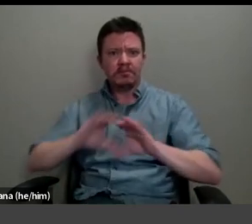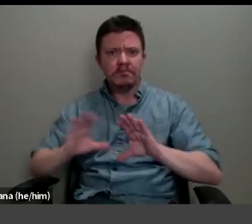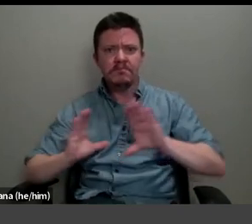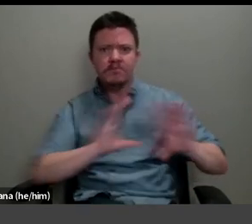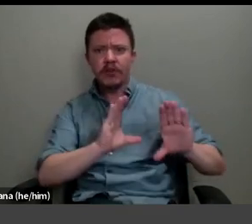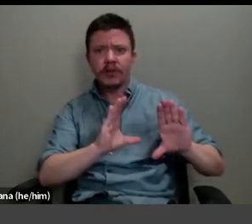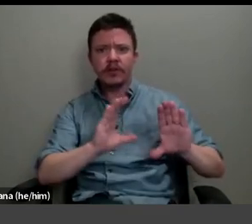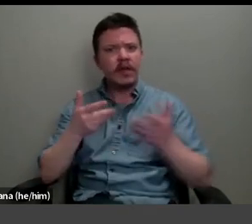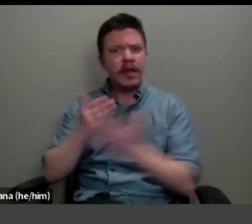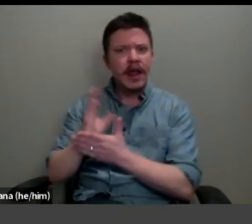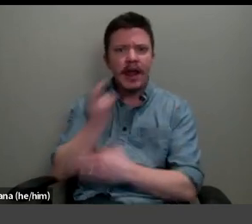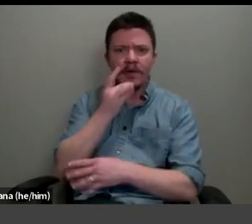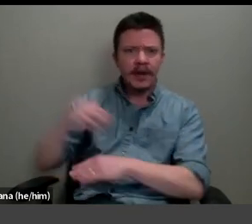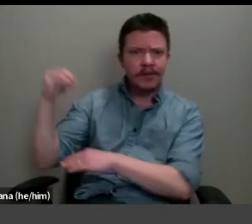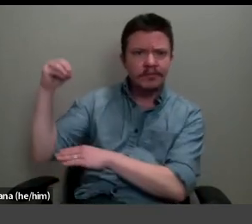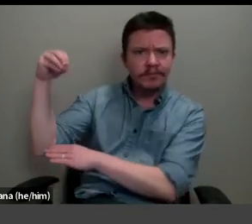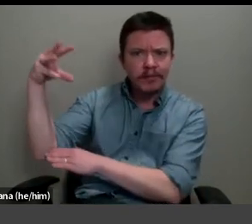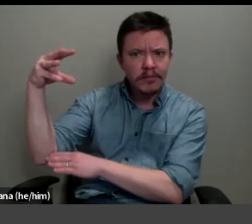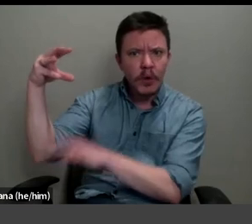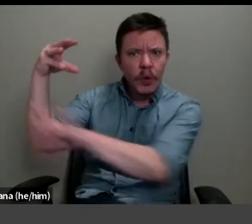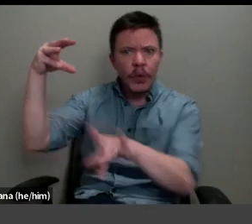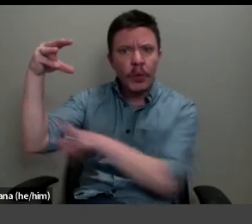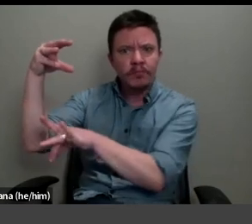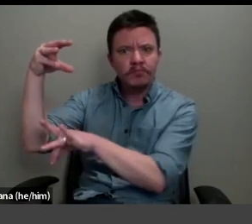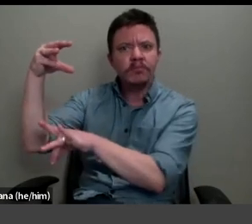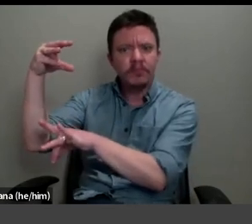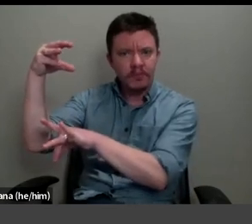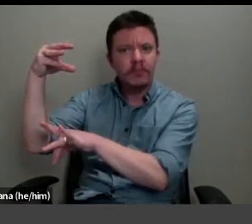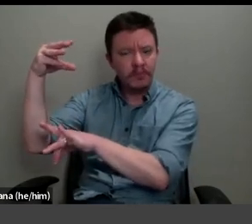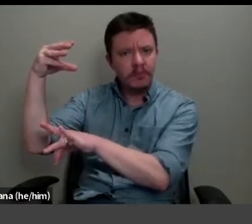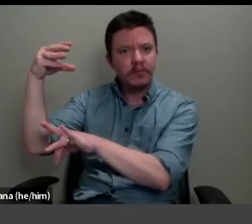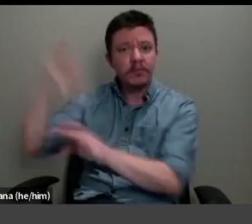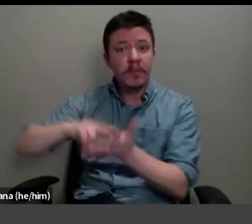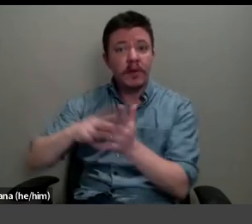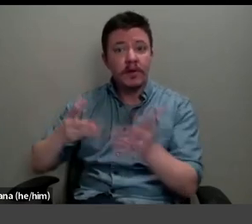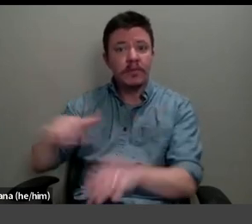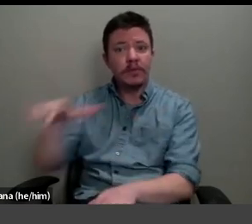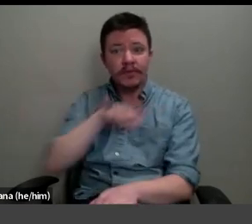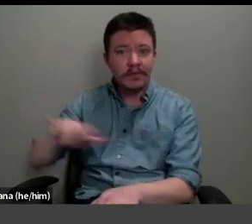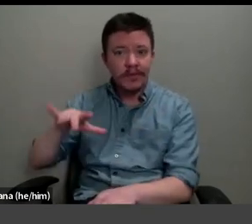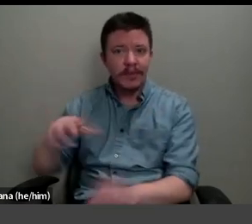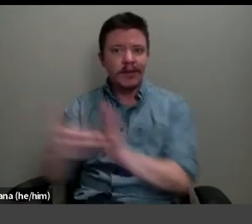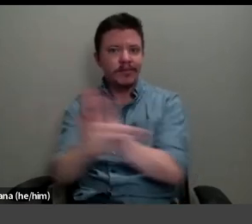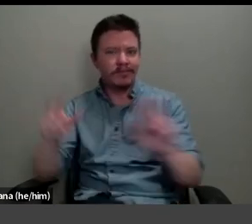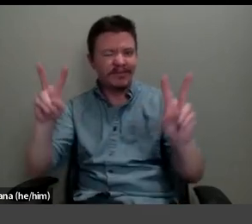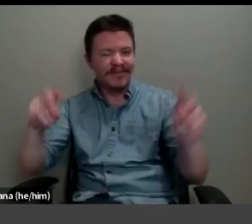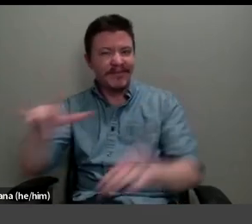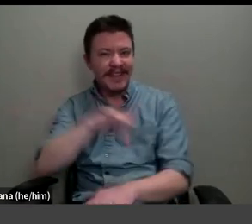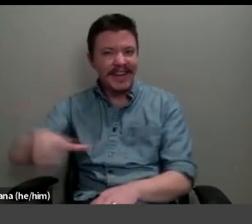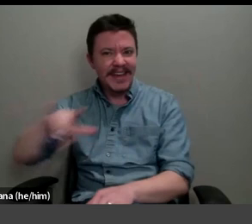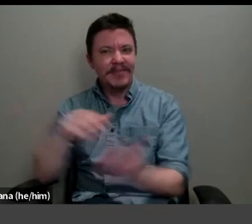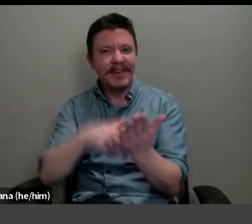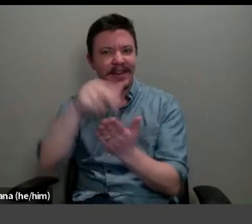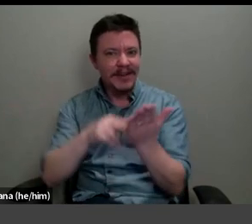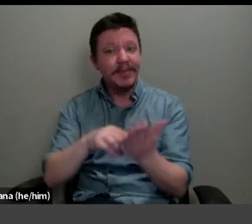lamp suspended over empty space to the extent that space can ever be considered empty in a painting by